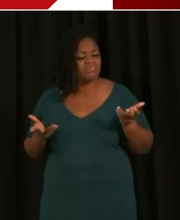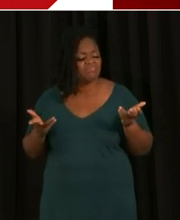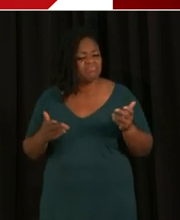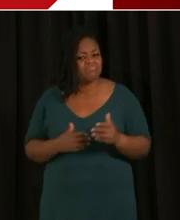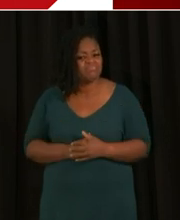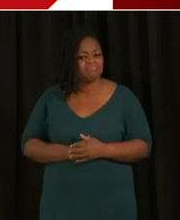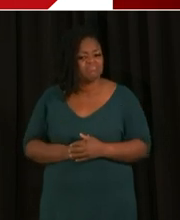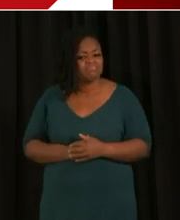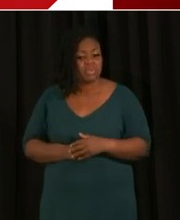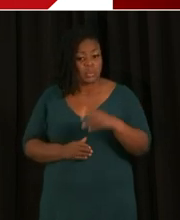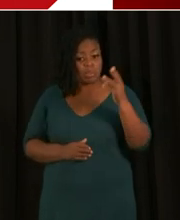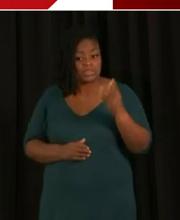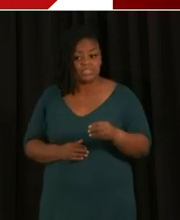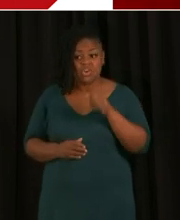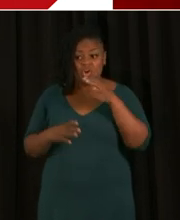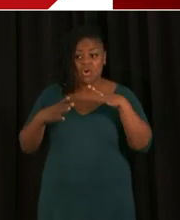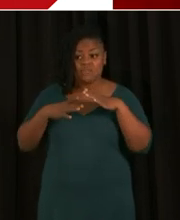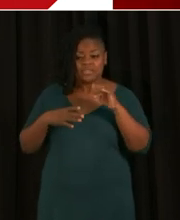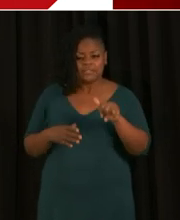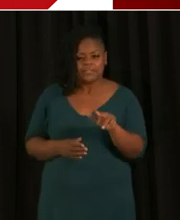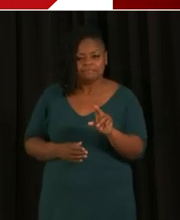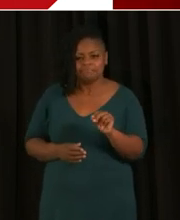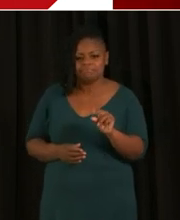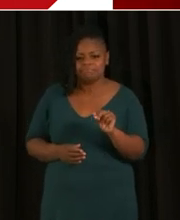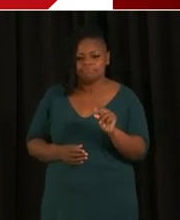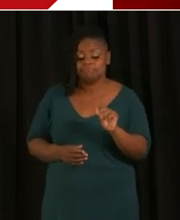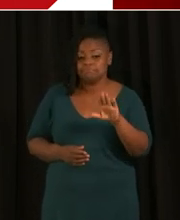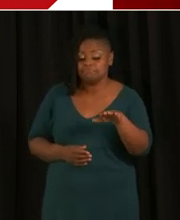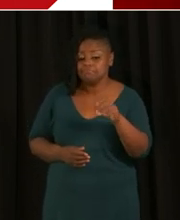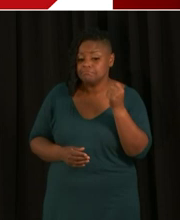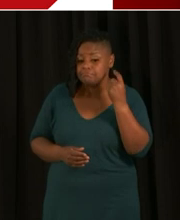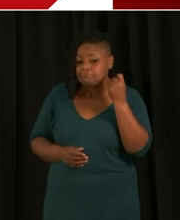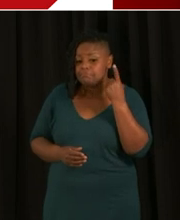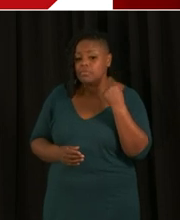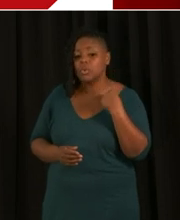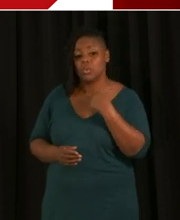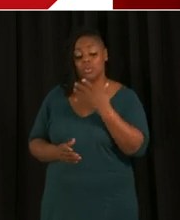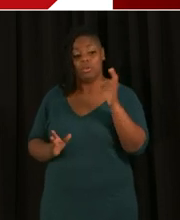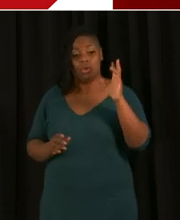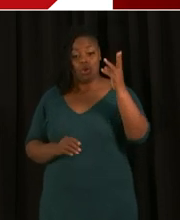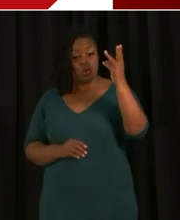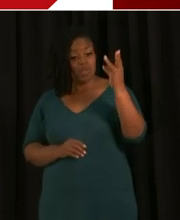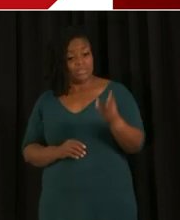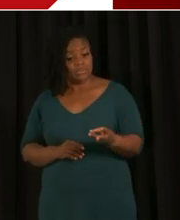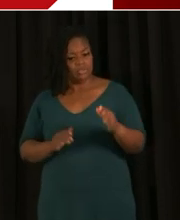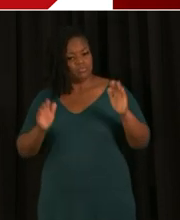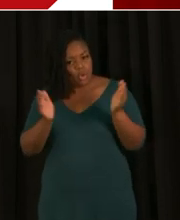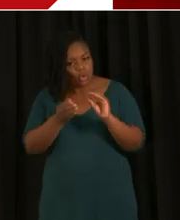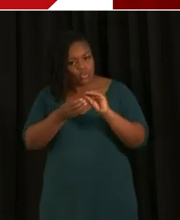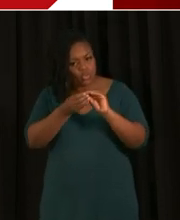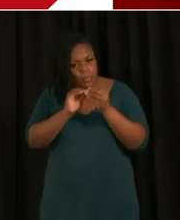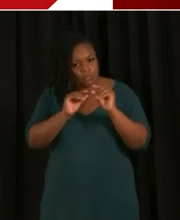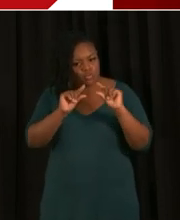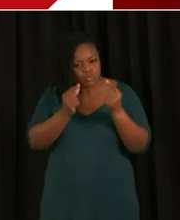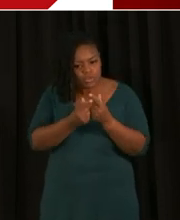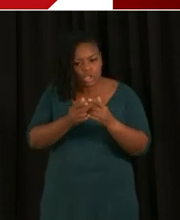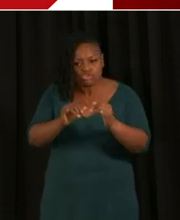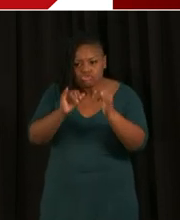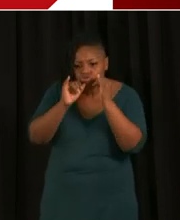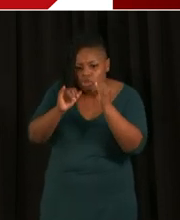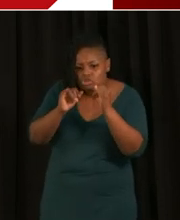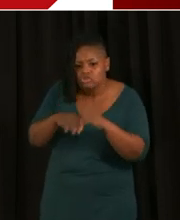We also have time on Wednesday for small group instruction, family meetings, IEP meetings.